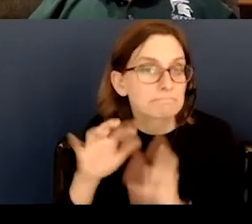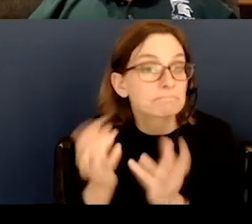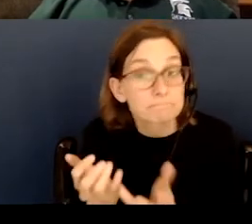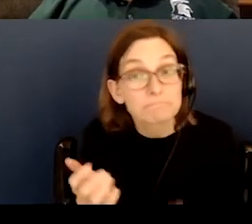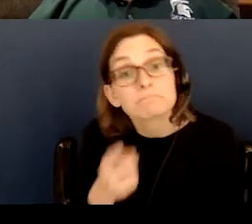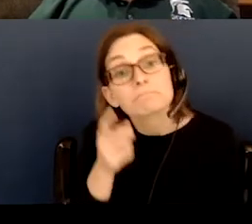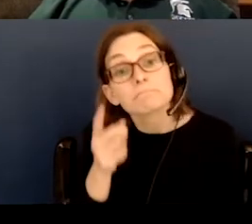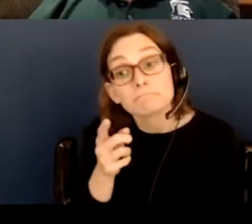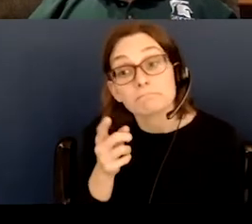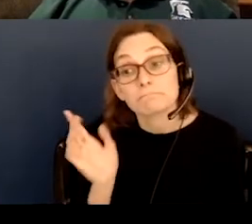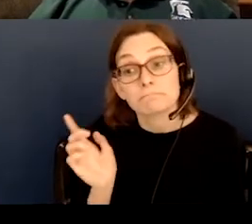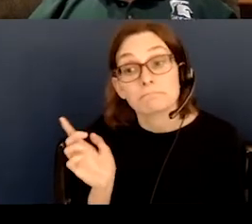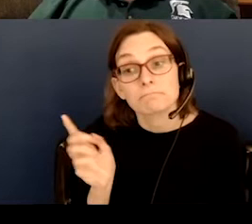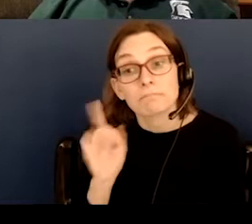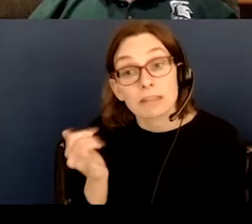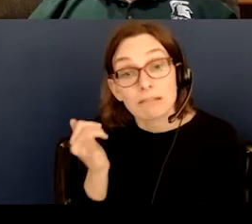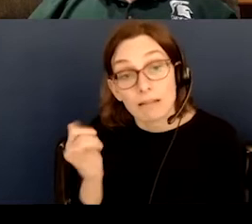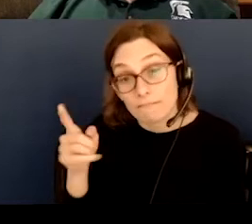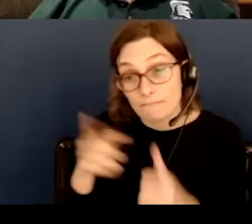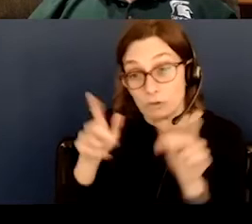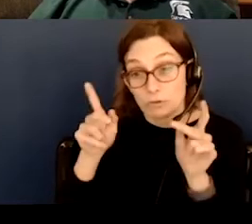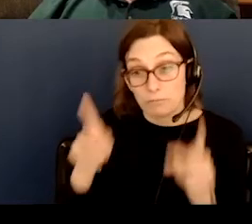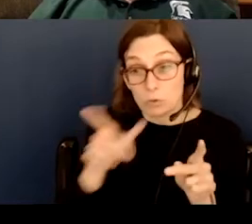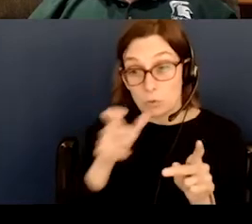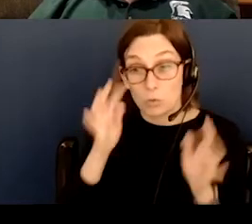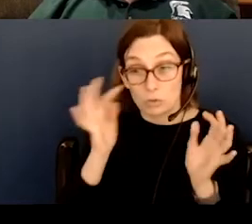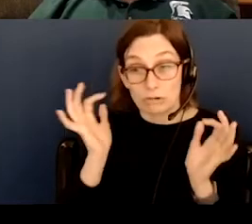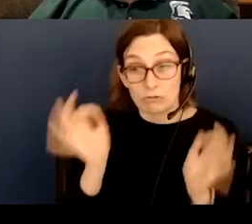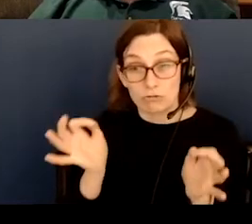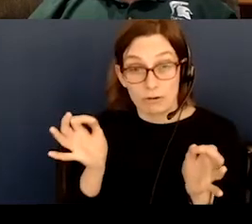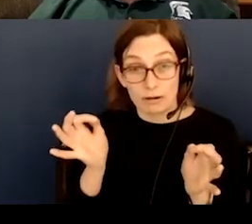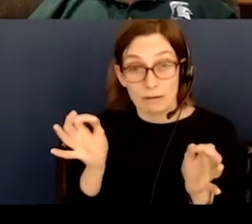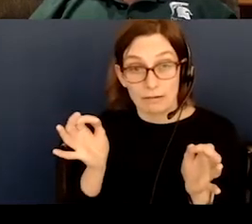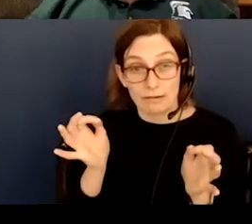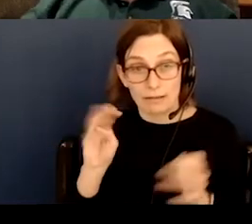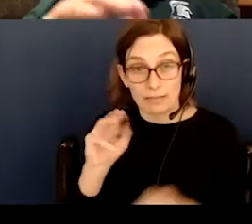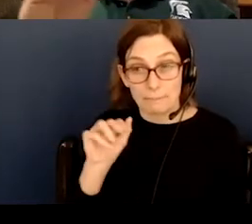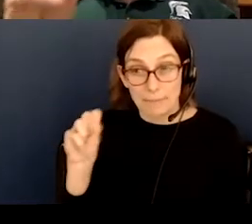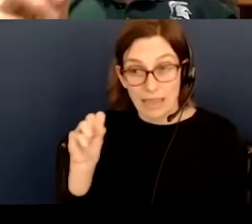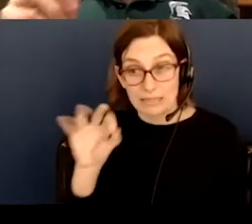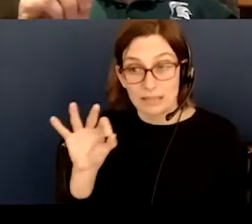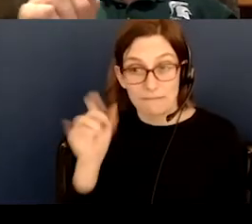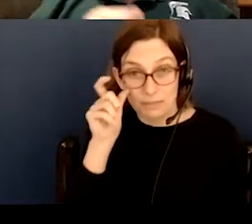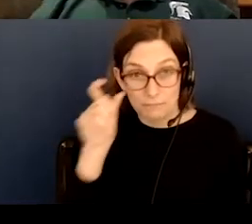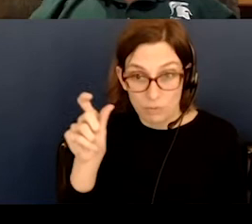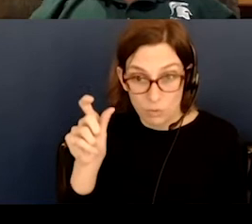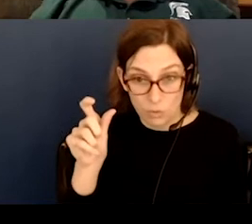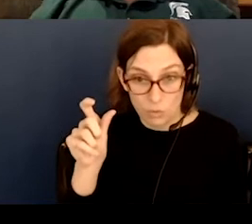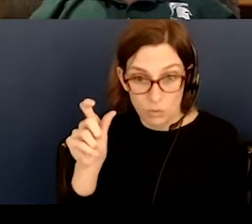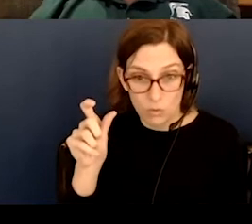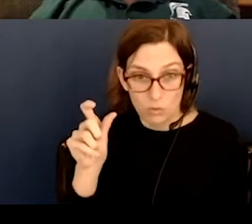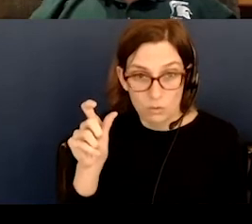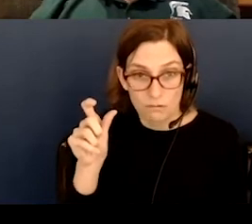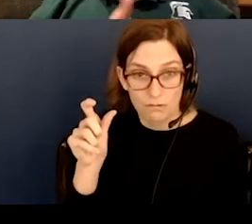The first person to determine the density or the mass of the moon, apart from a volume